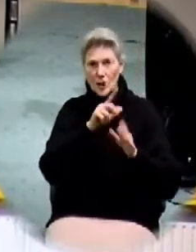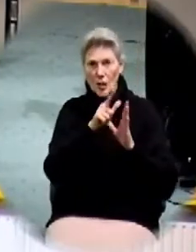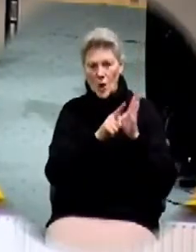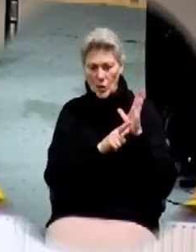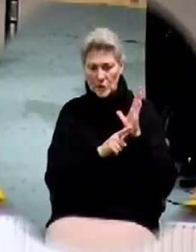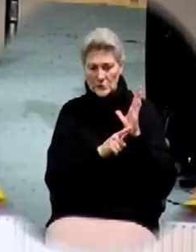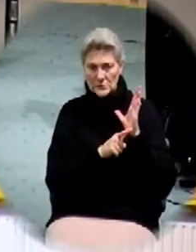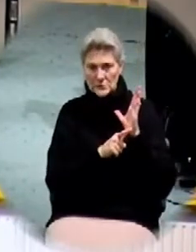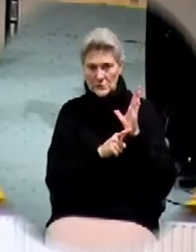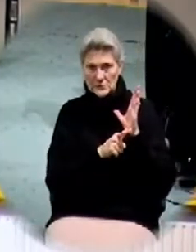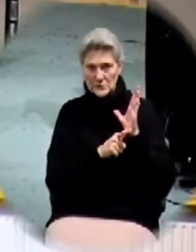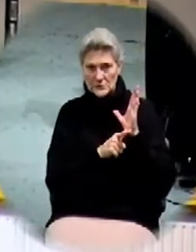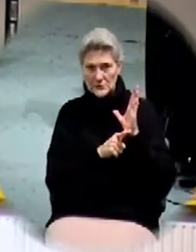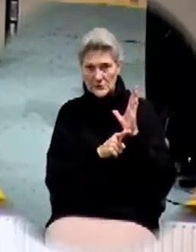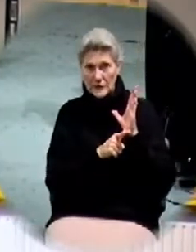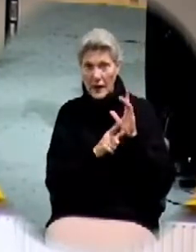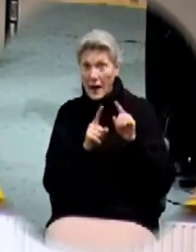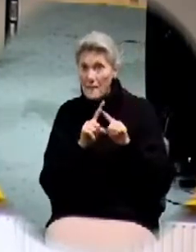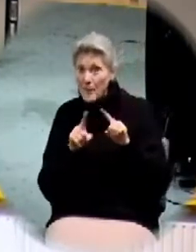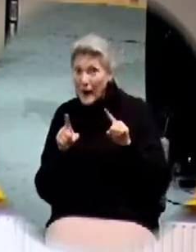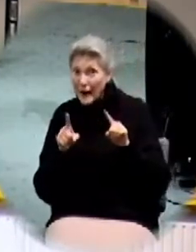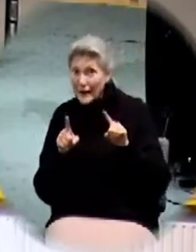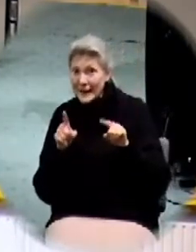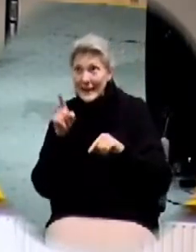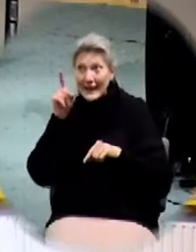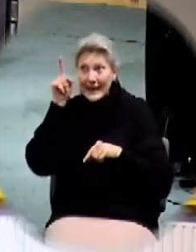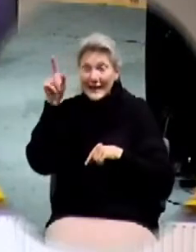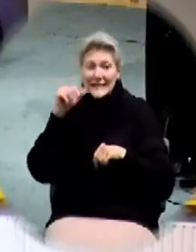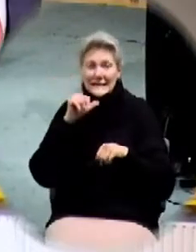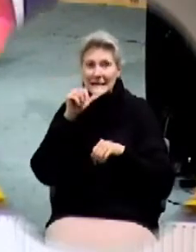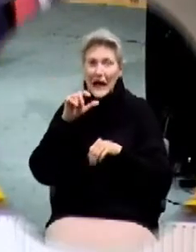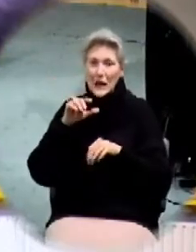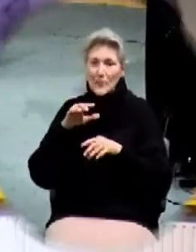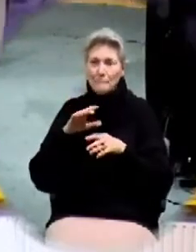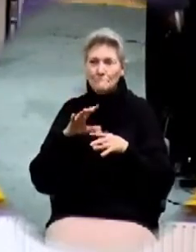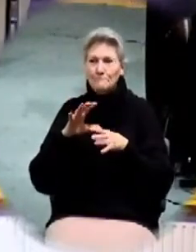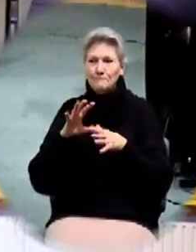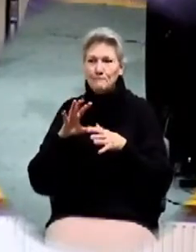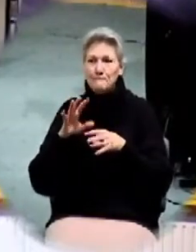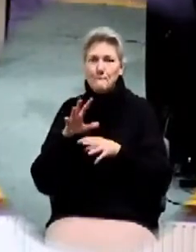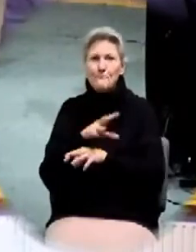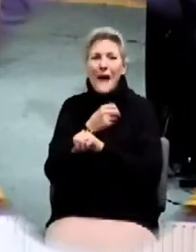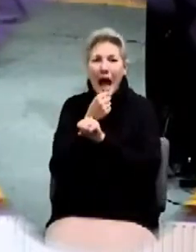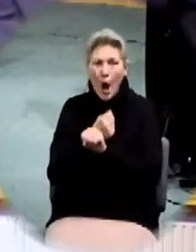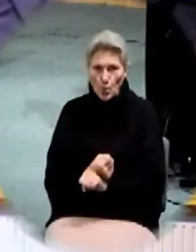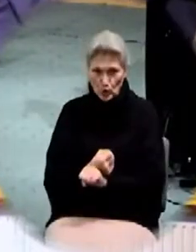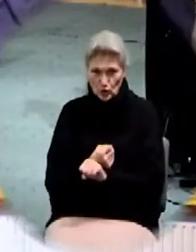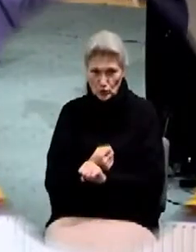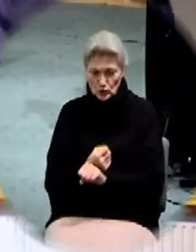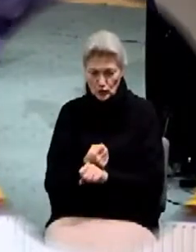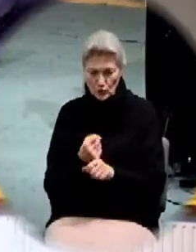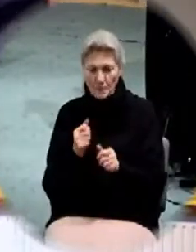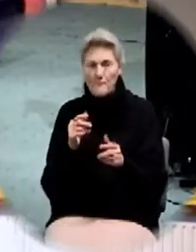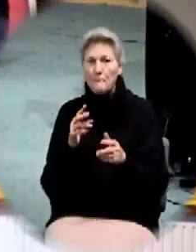he made them for us so that we don't go floating off into space without the law of gravity right that would be a